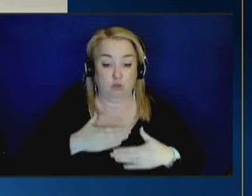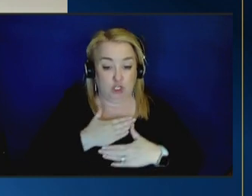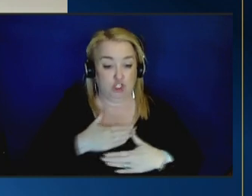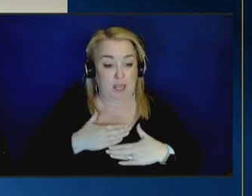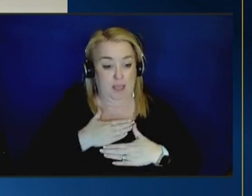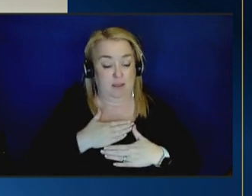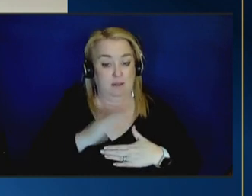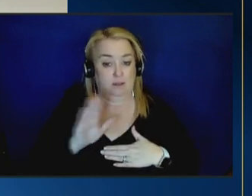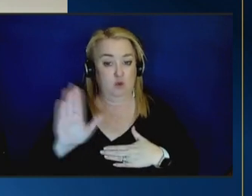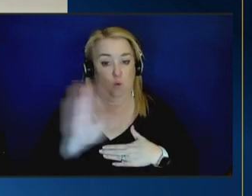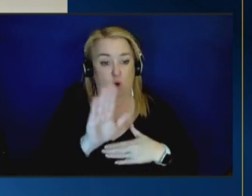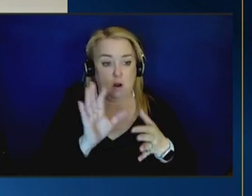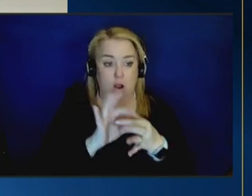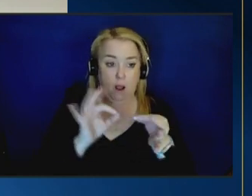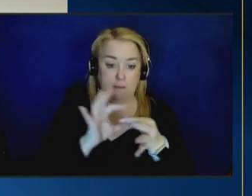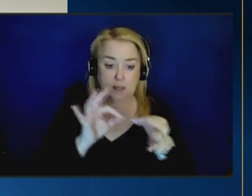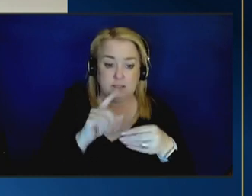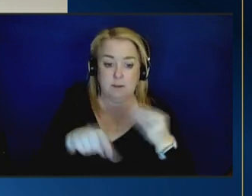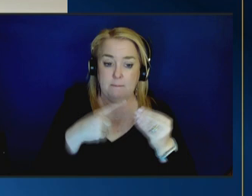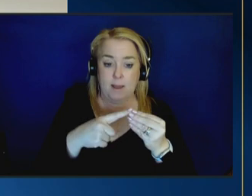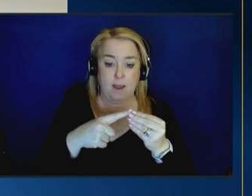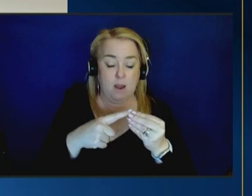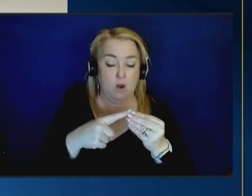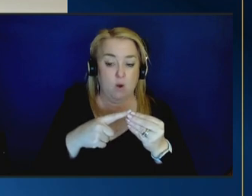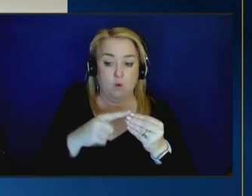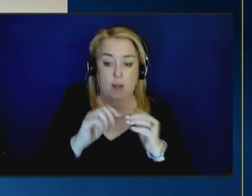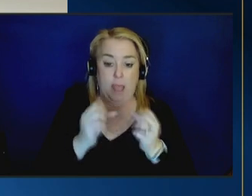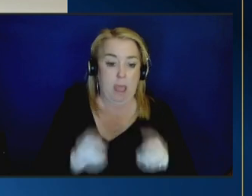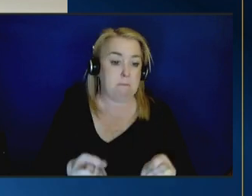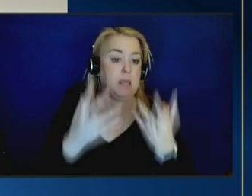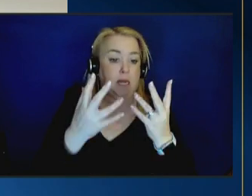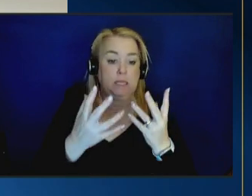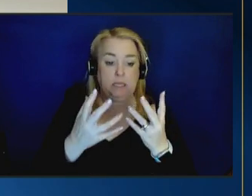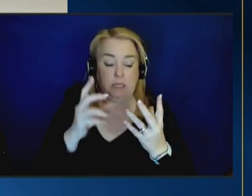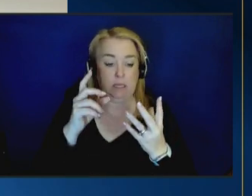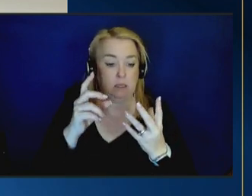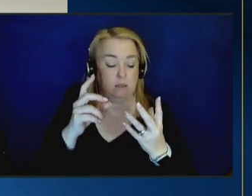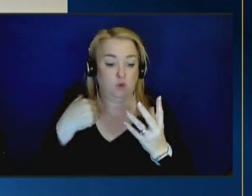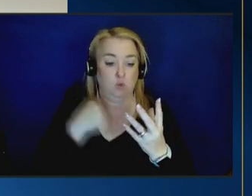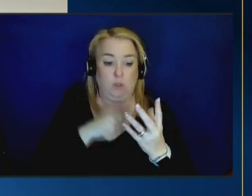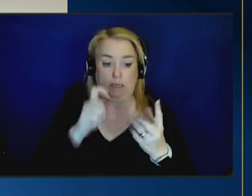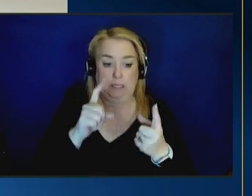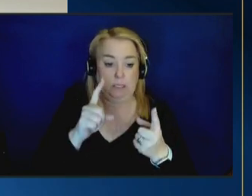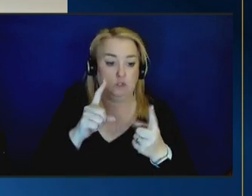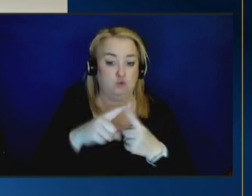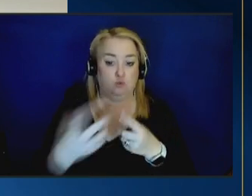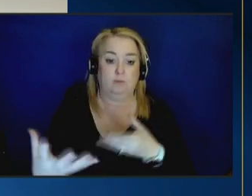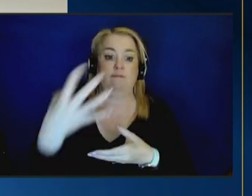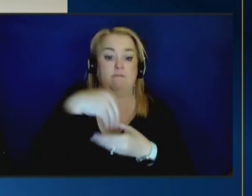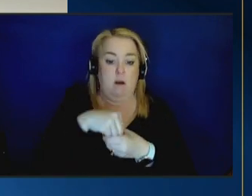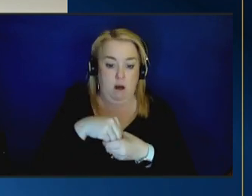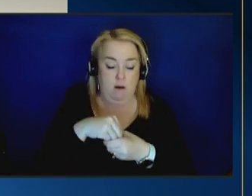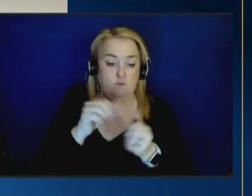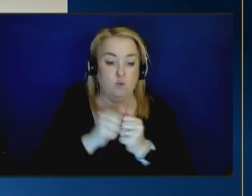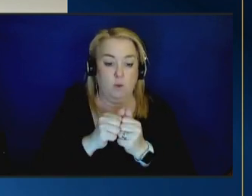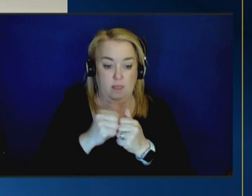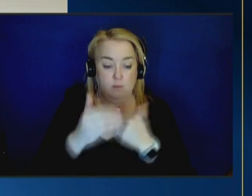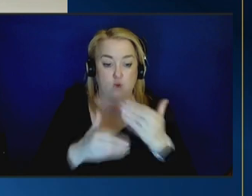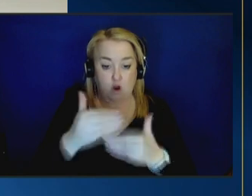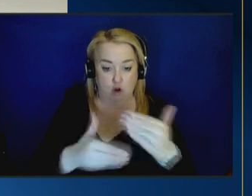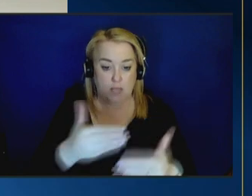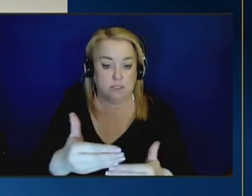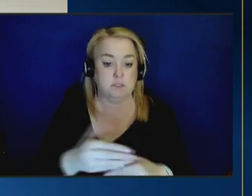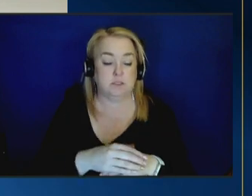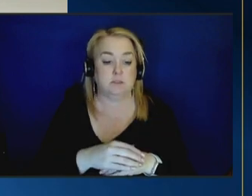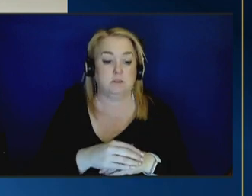um all of the folks that it will take uh to keep making progress here including uh very importantly centering the